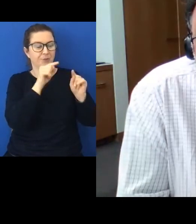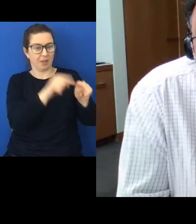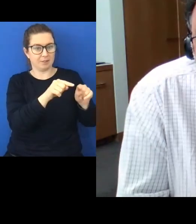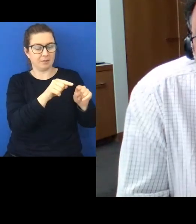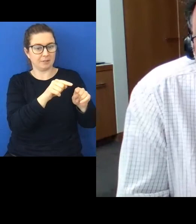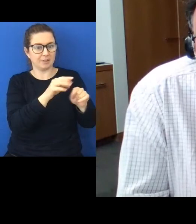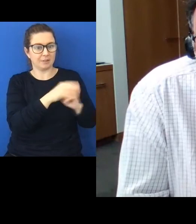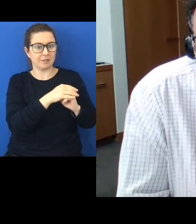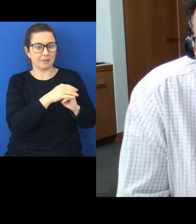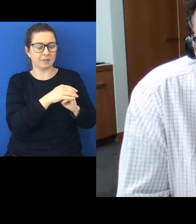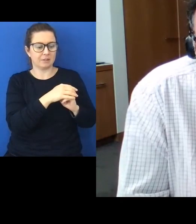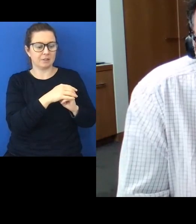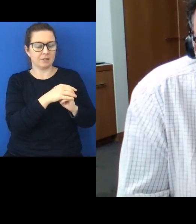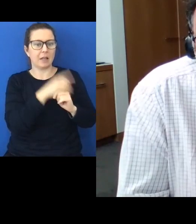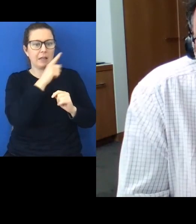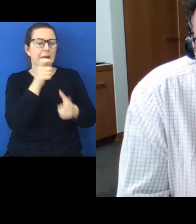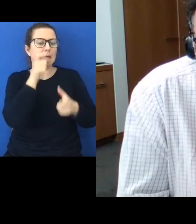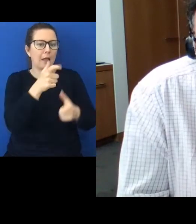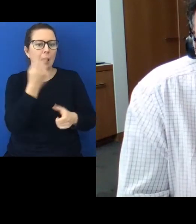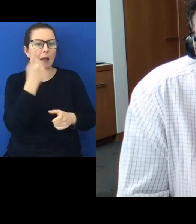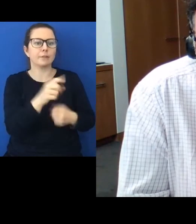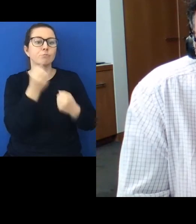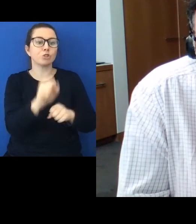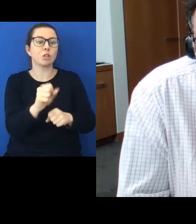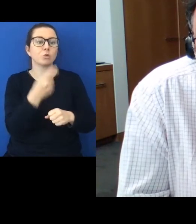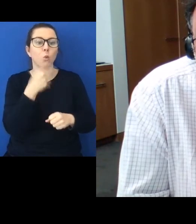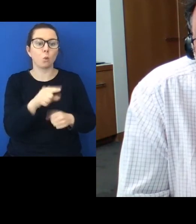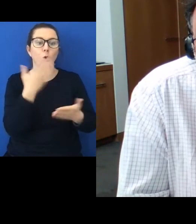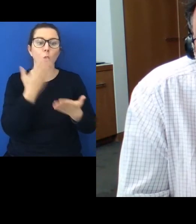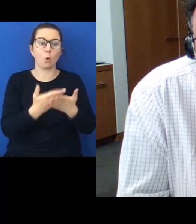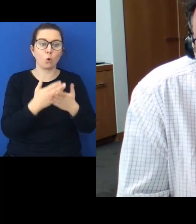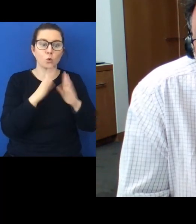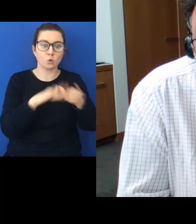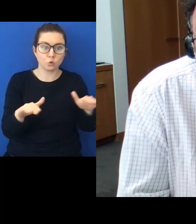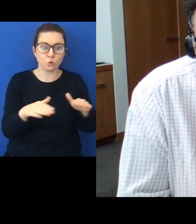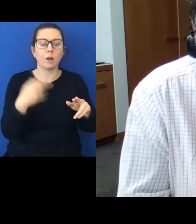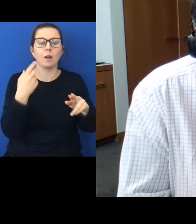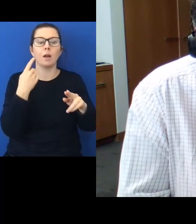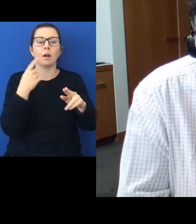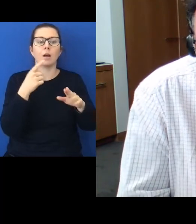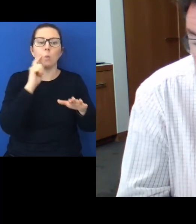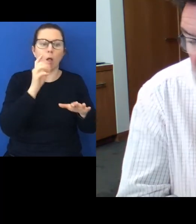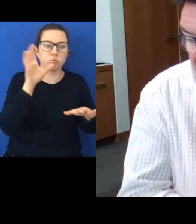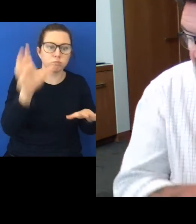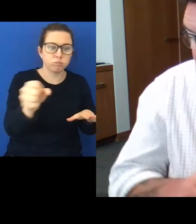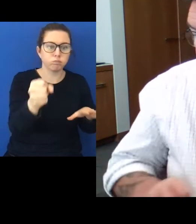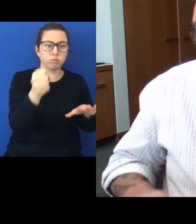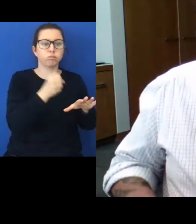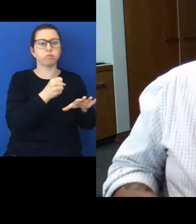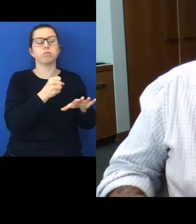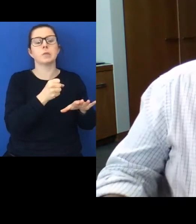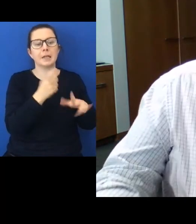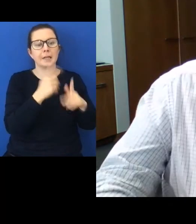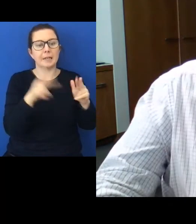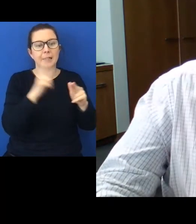imposes care and protection orders on children and facilitates their removal if there is